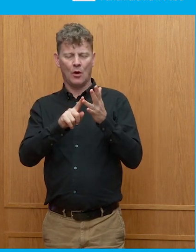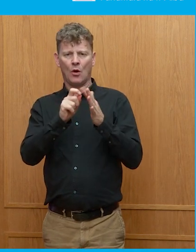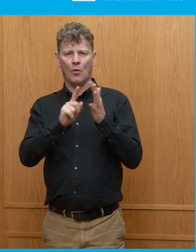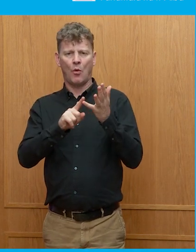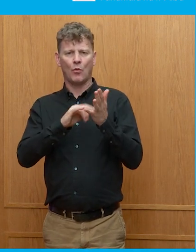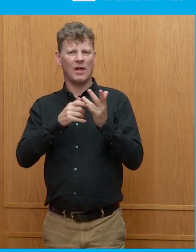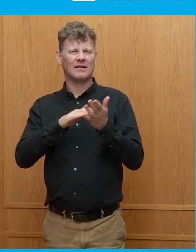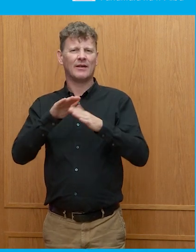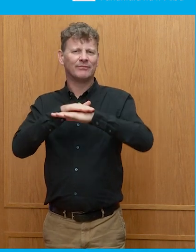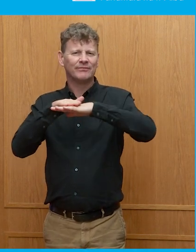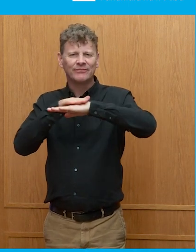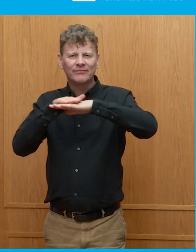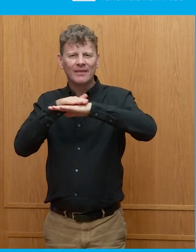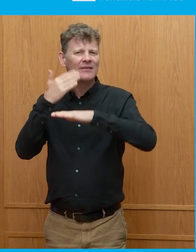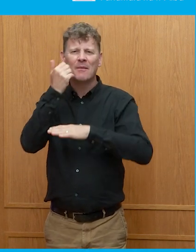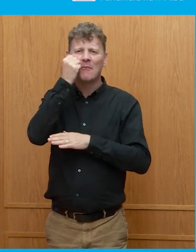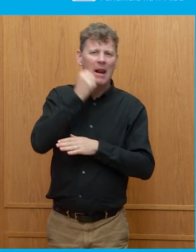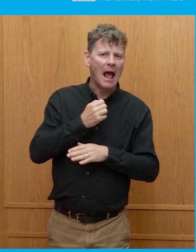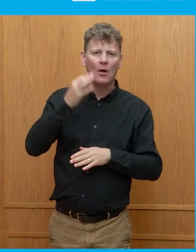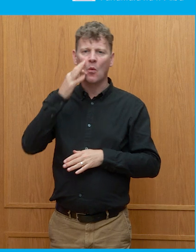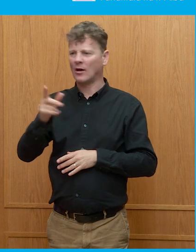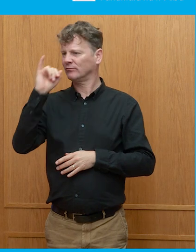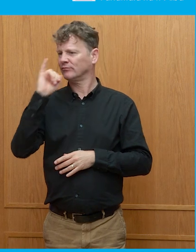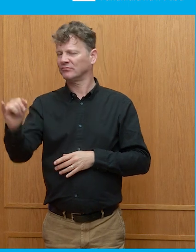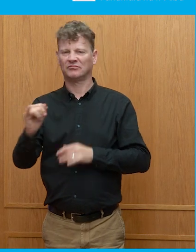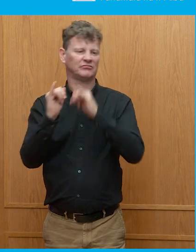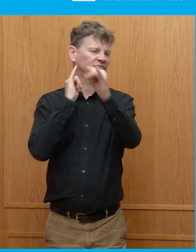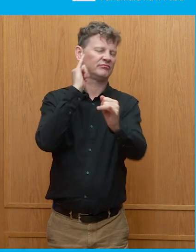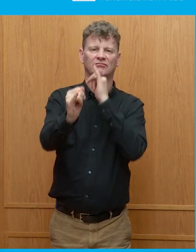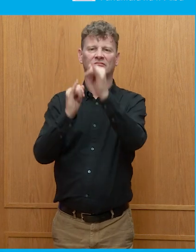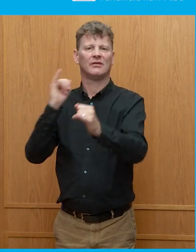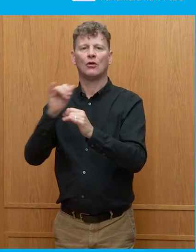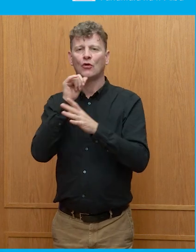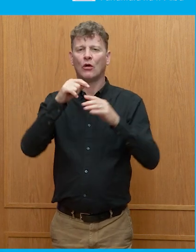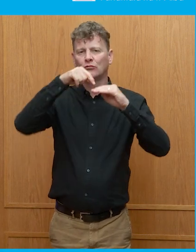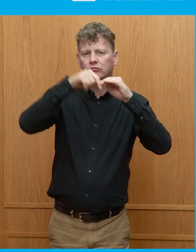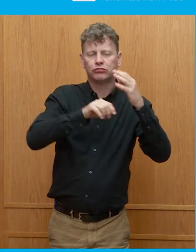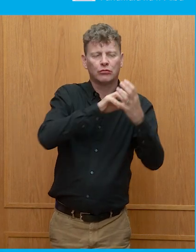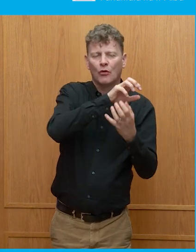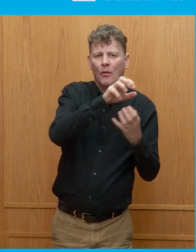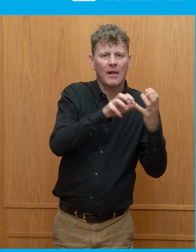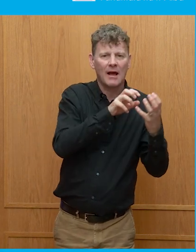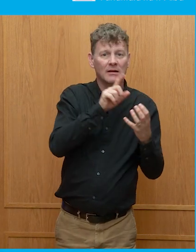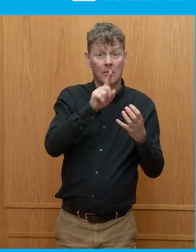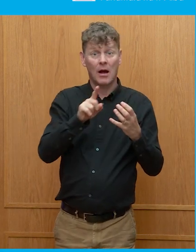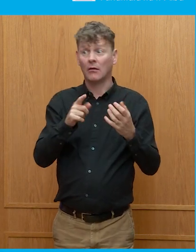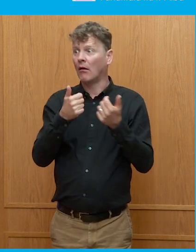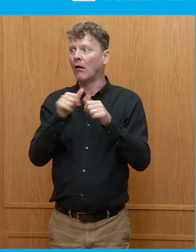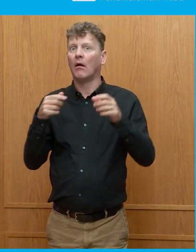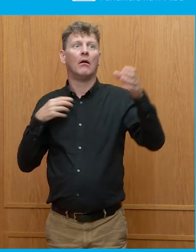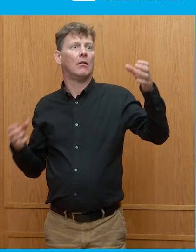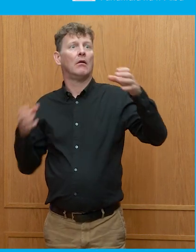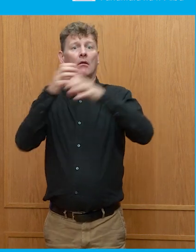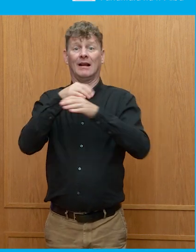white. It doesn't deal with the complexity of public policy challenges. But you can't get away with that if you actually do get into government.